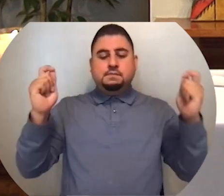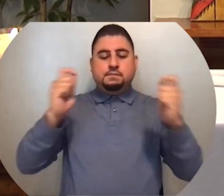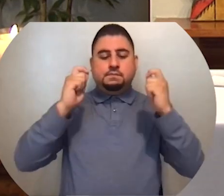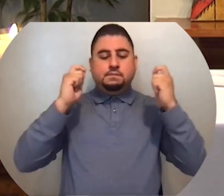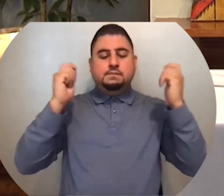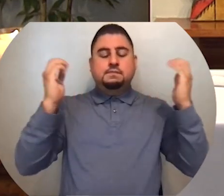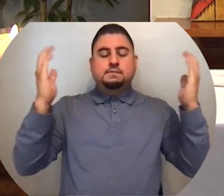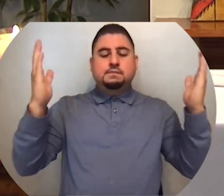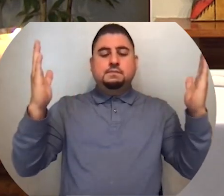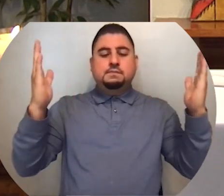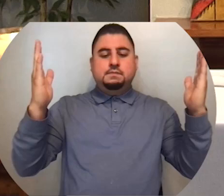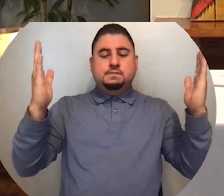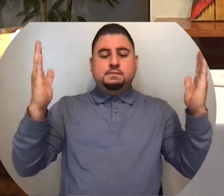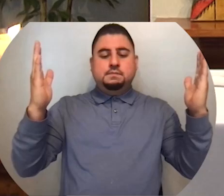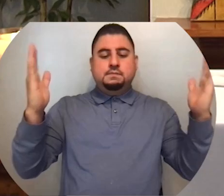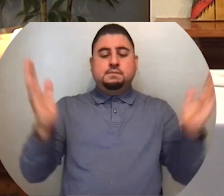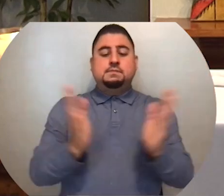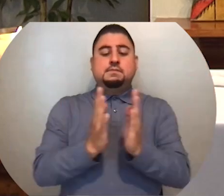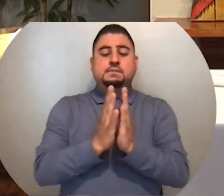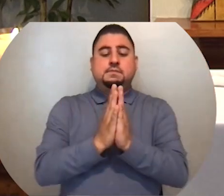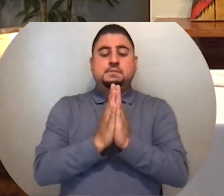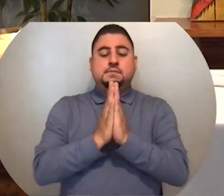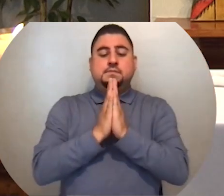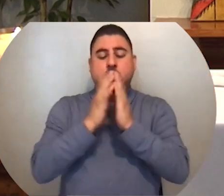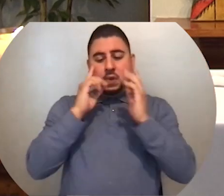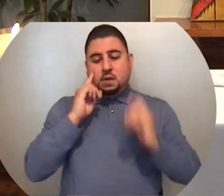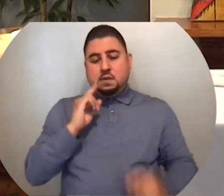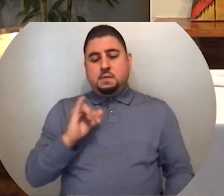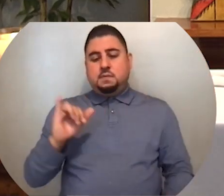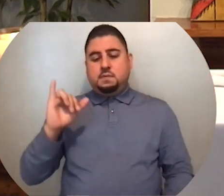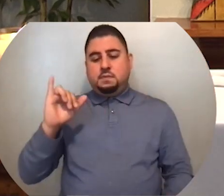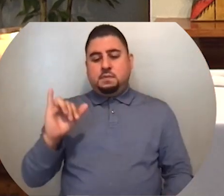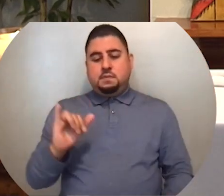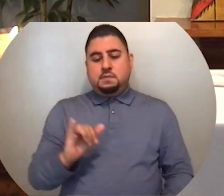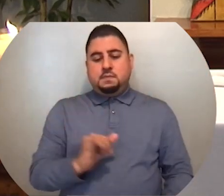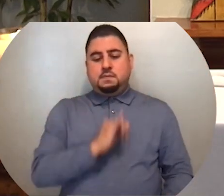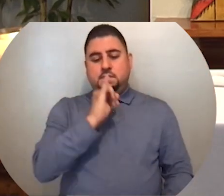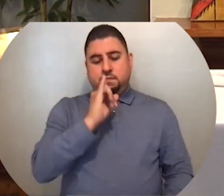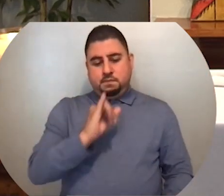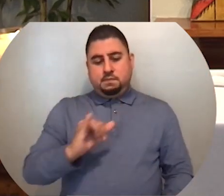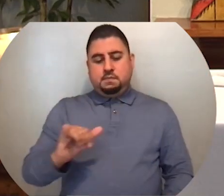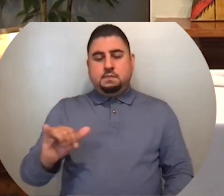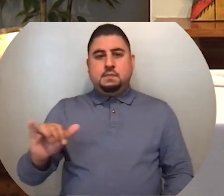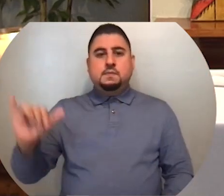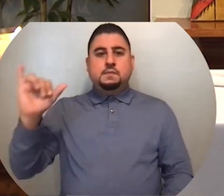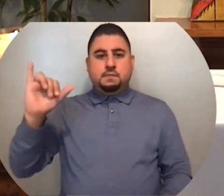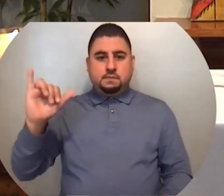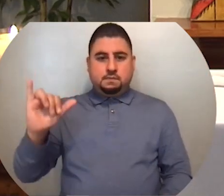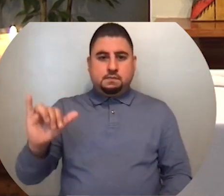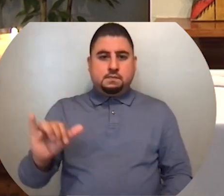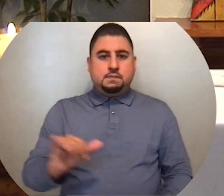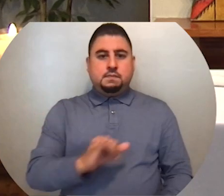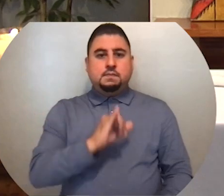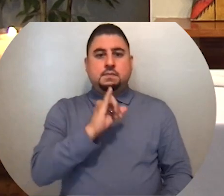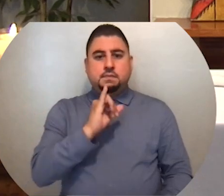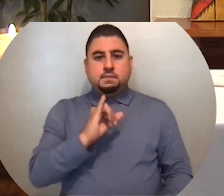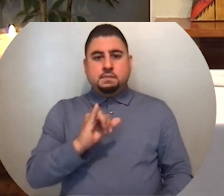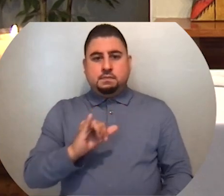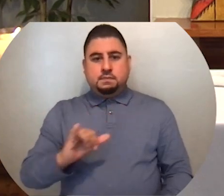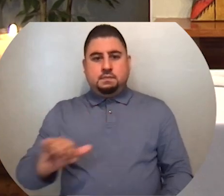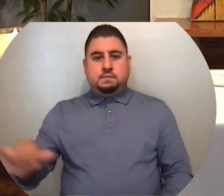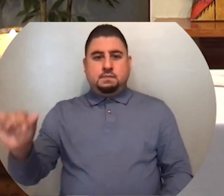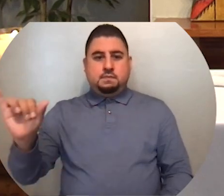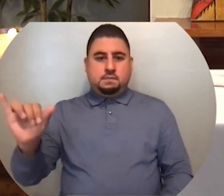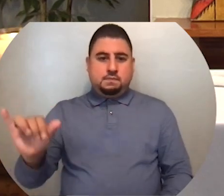Alleluia. Forever and ever. Forever.